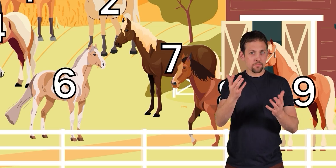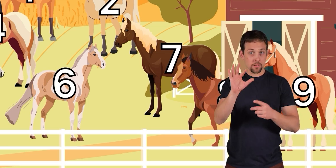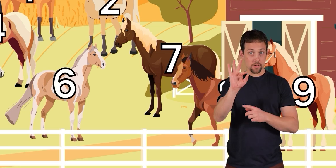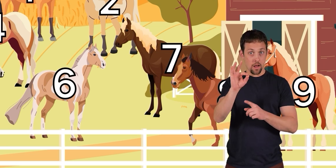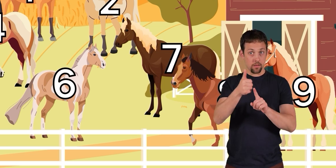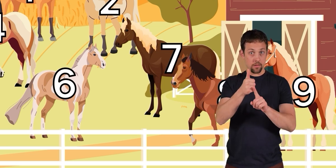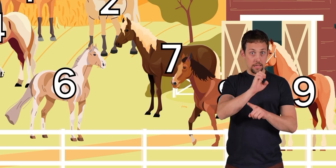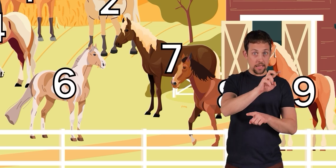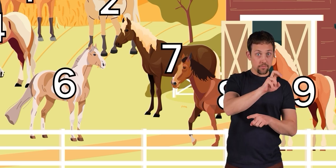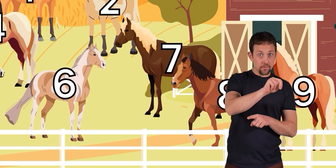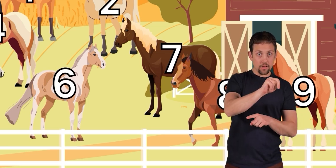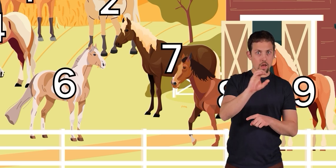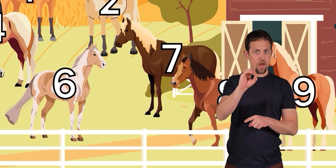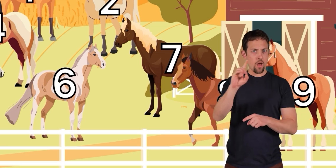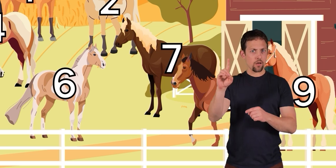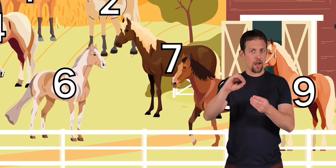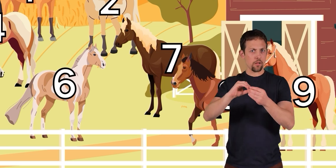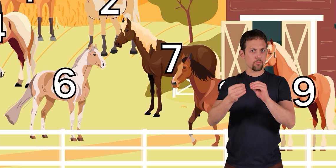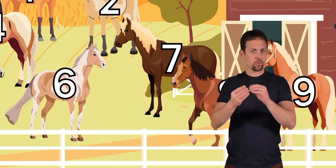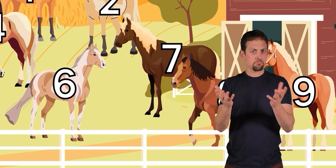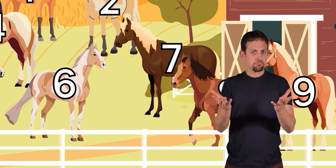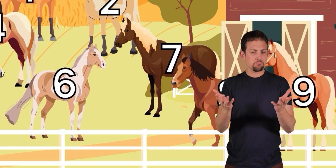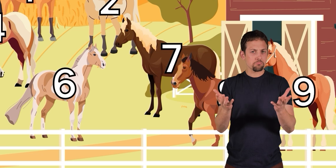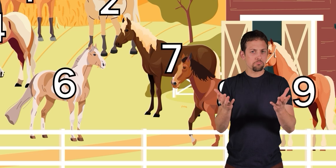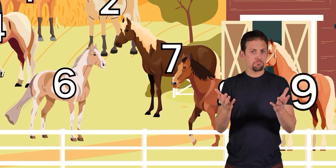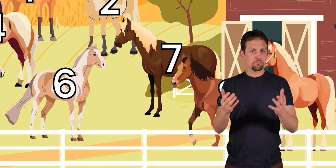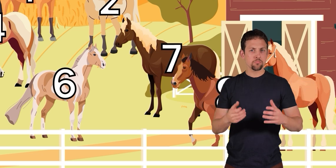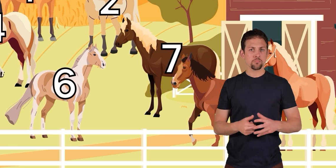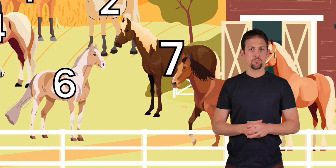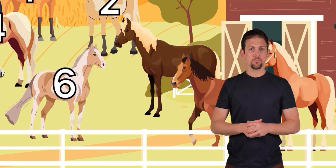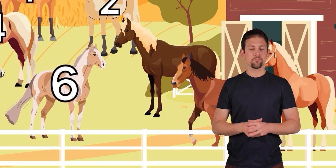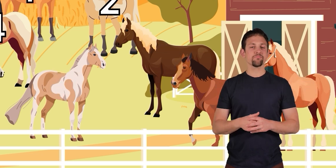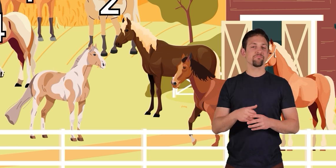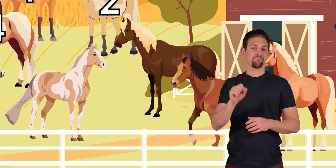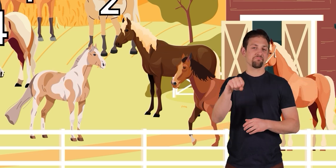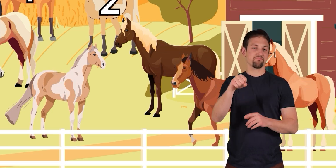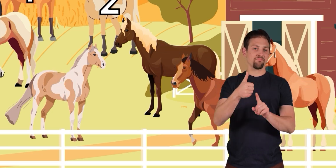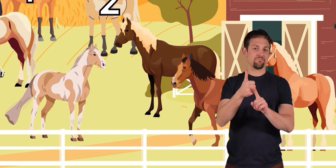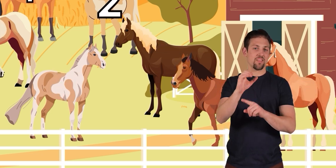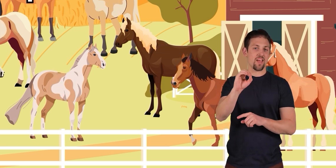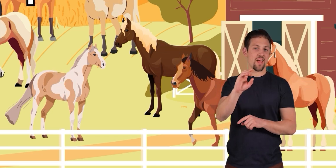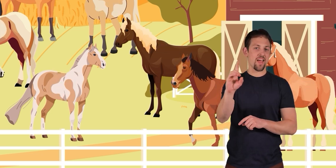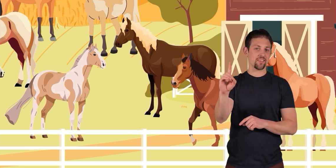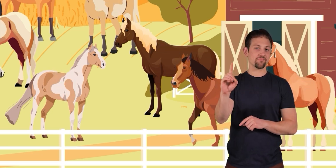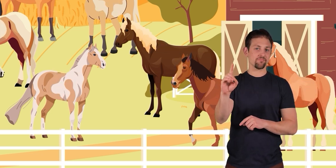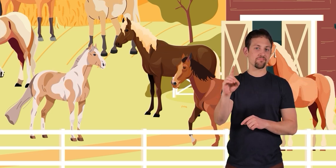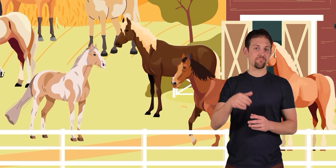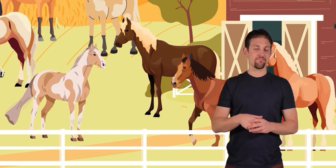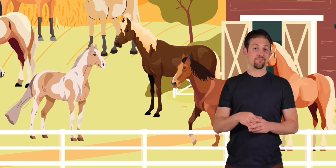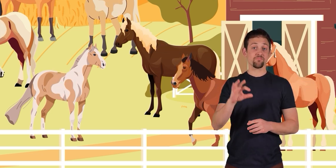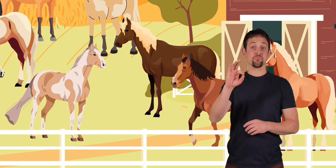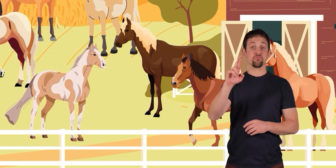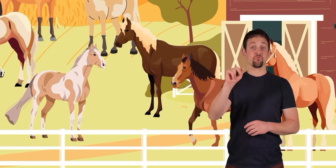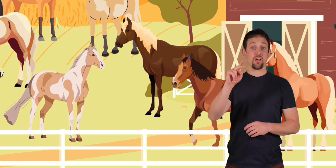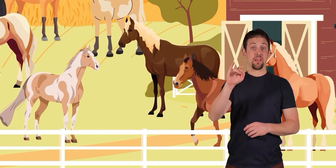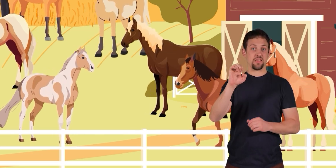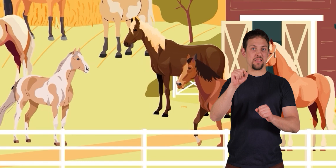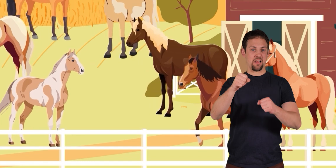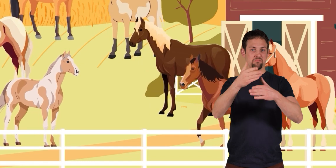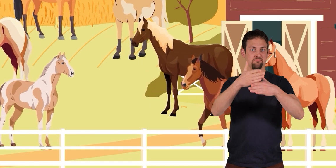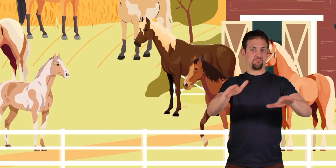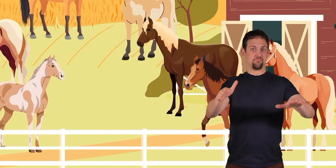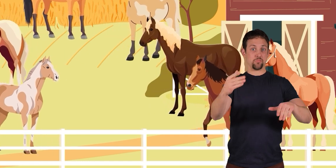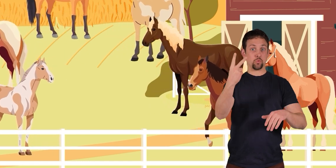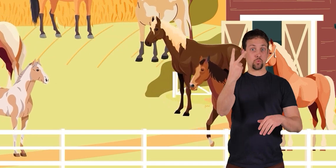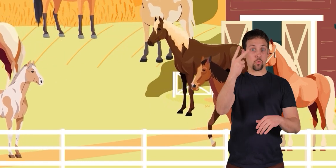Is 9 an even or an odd number? Yep, it's odd! Frankie can divide her